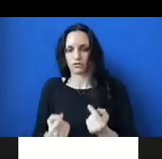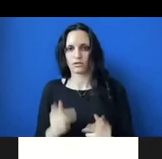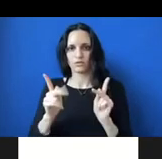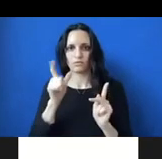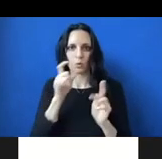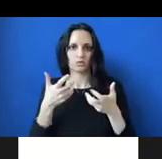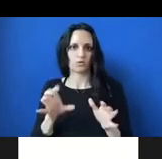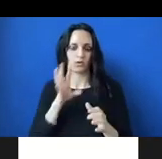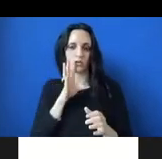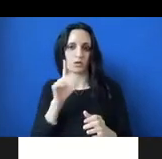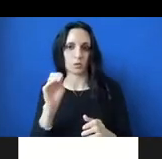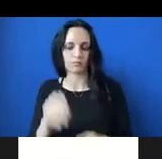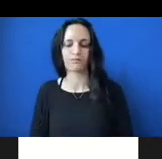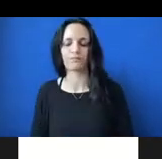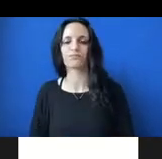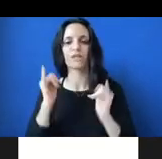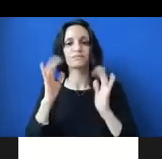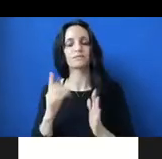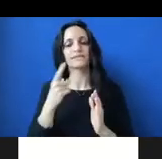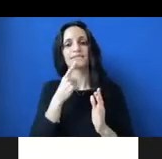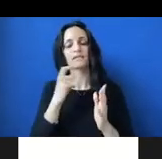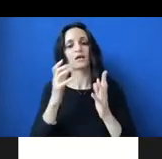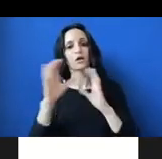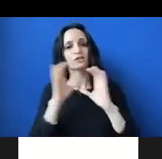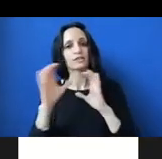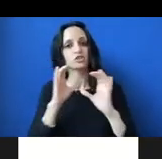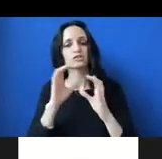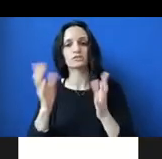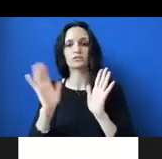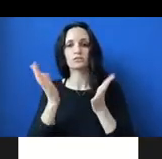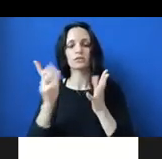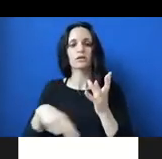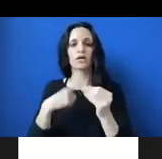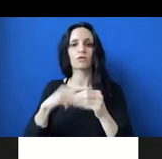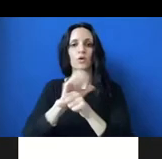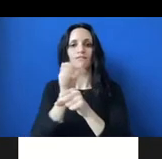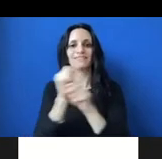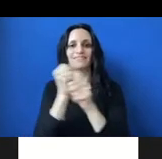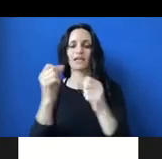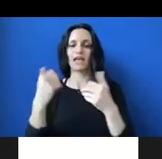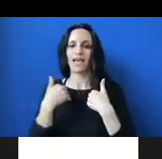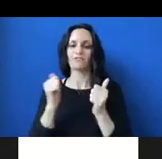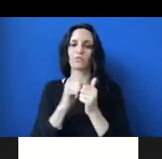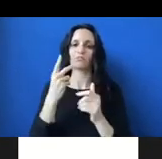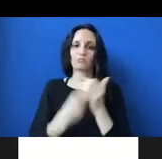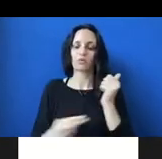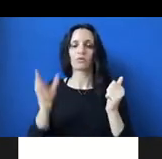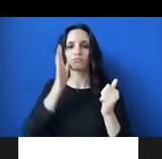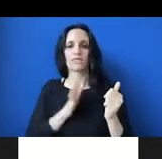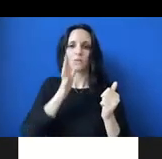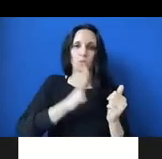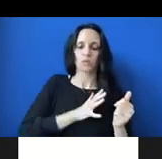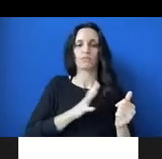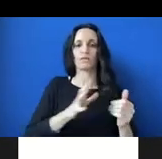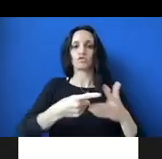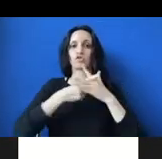Um, and interviewees had described that these conversations about COVID safety happened with men and women, both initiating and taking part in